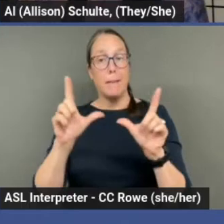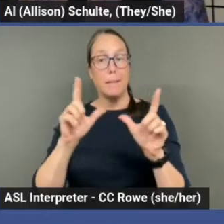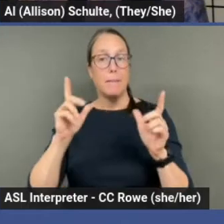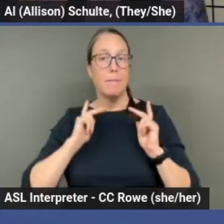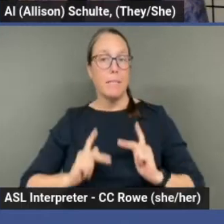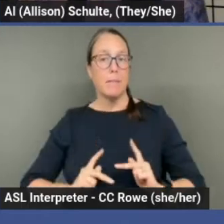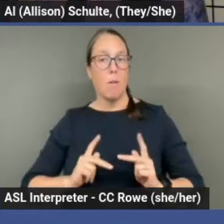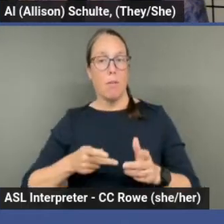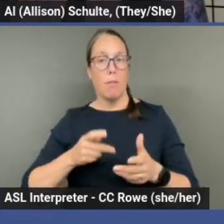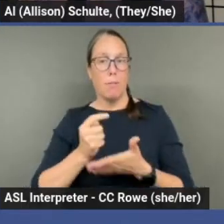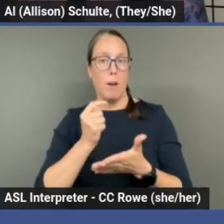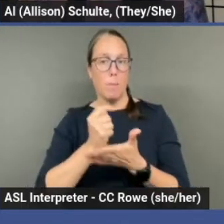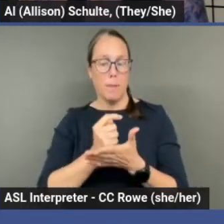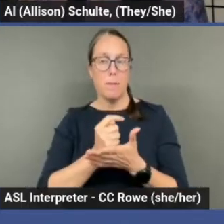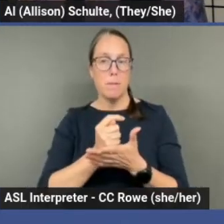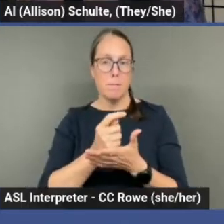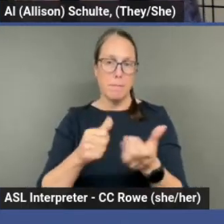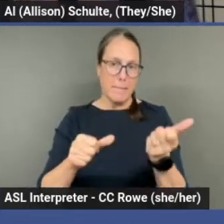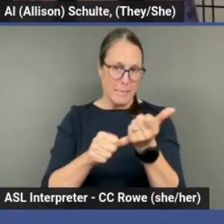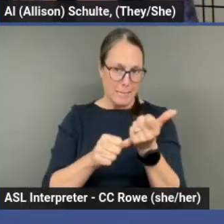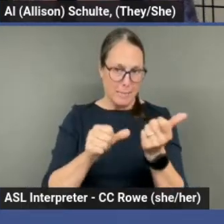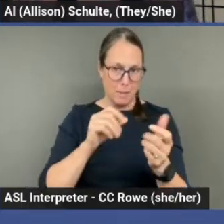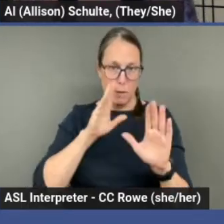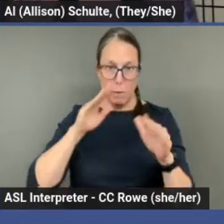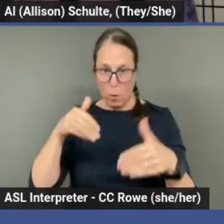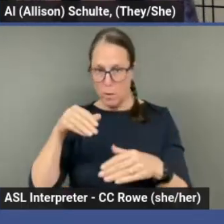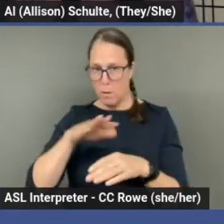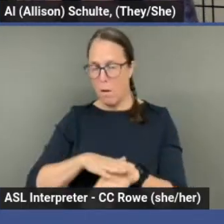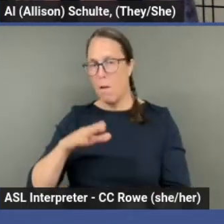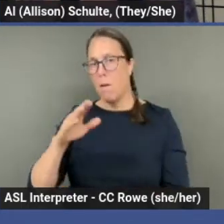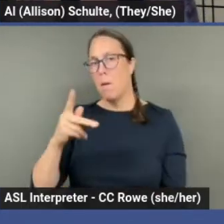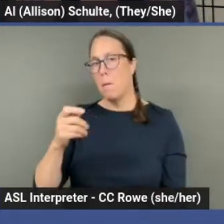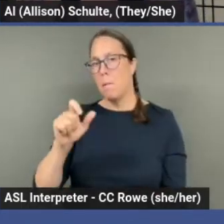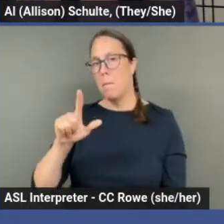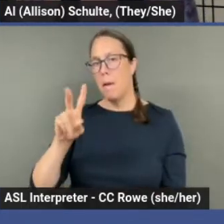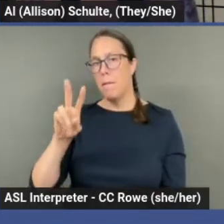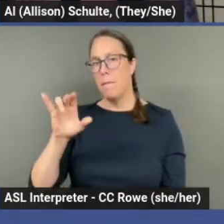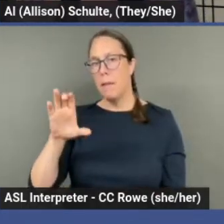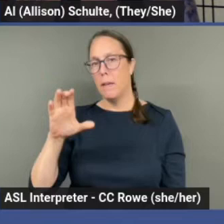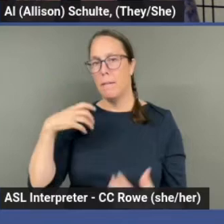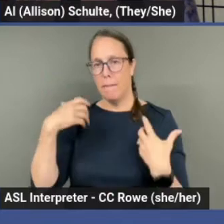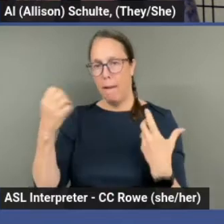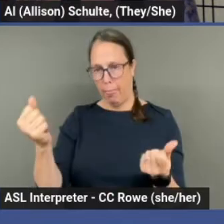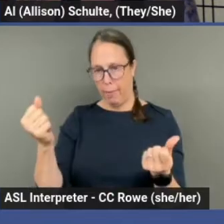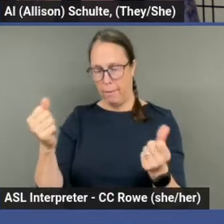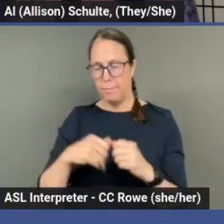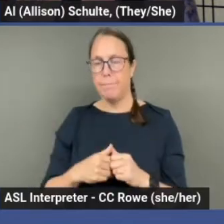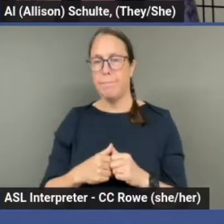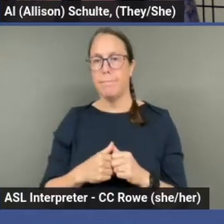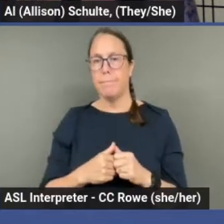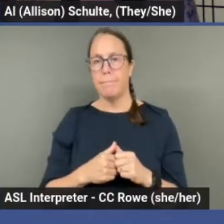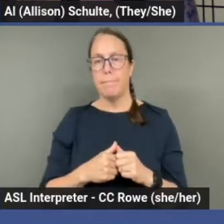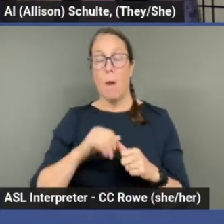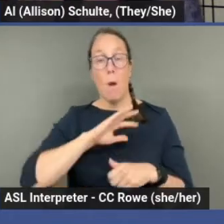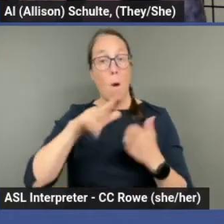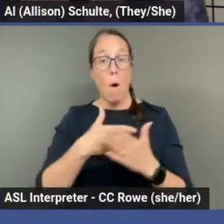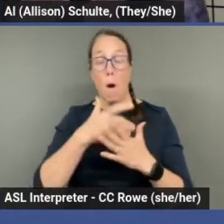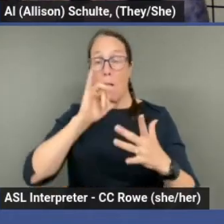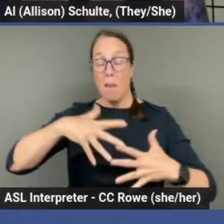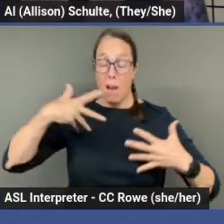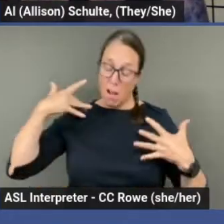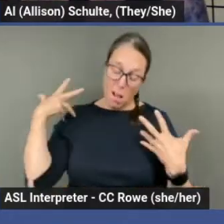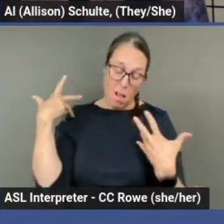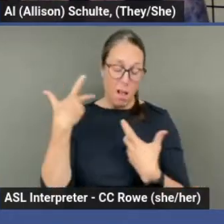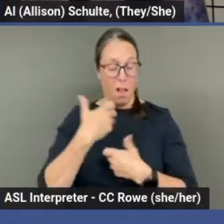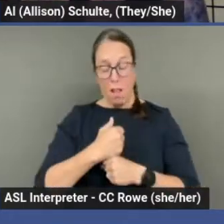a focus on pelvic health specialization. And, uh, that is all culminated into me